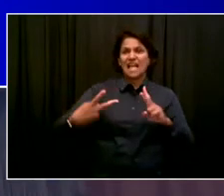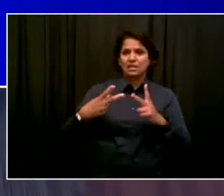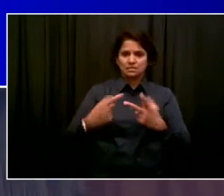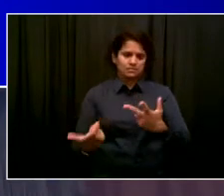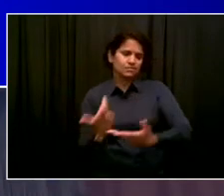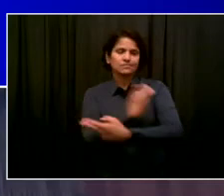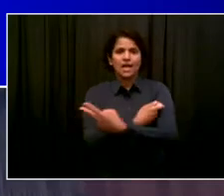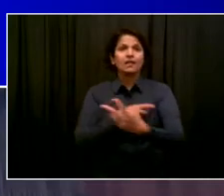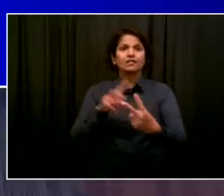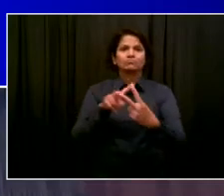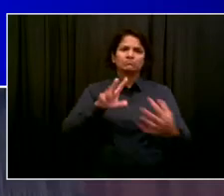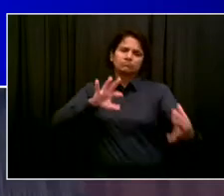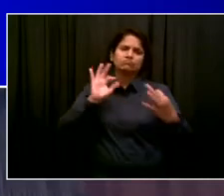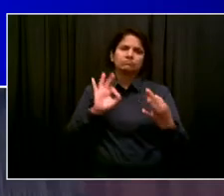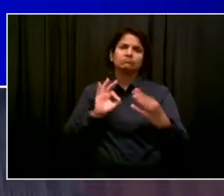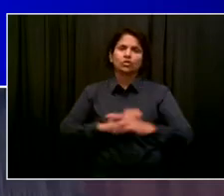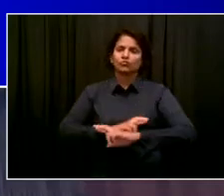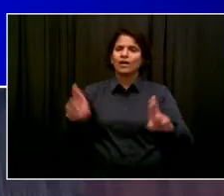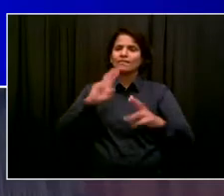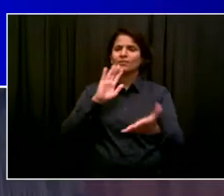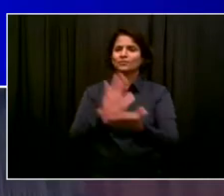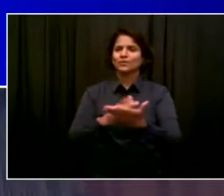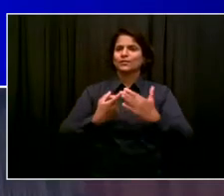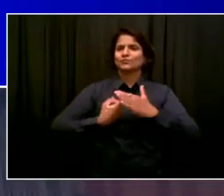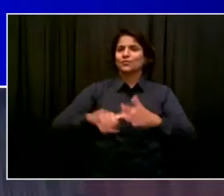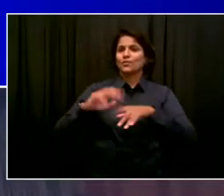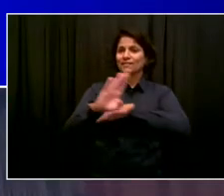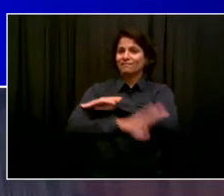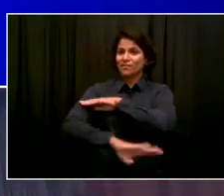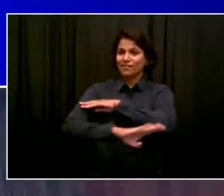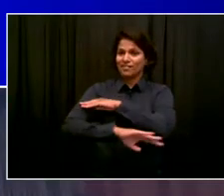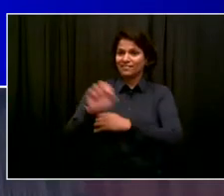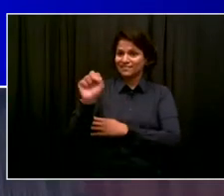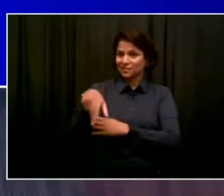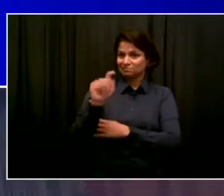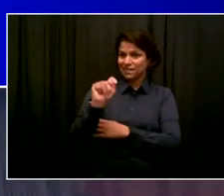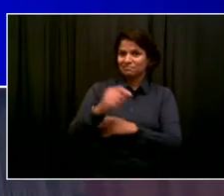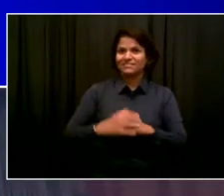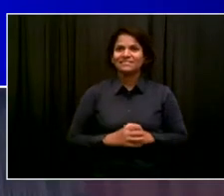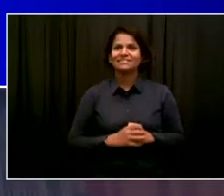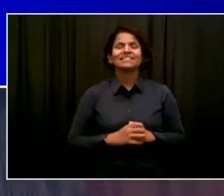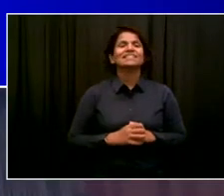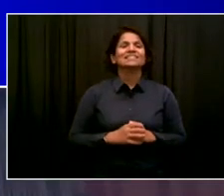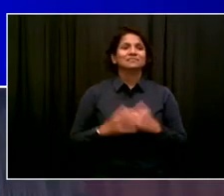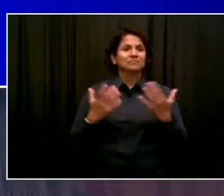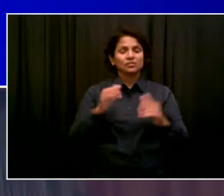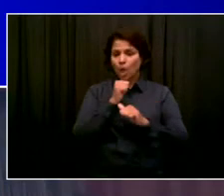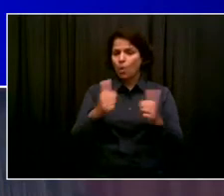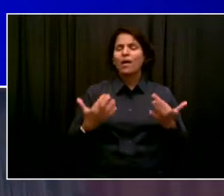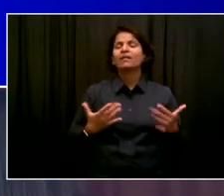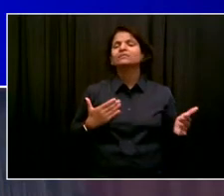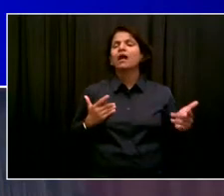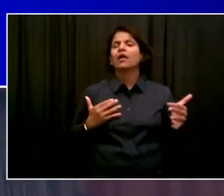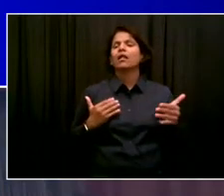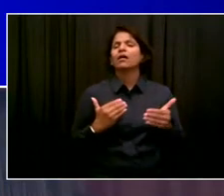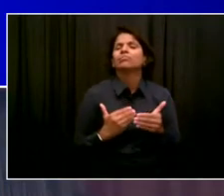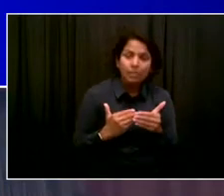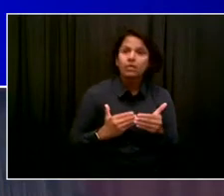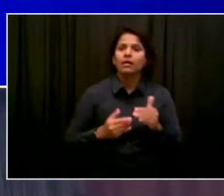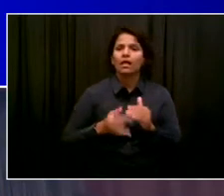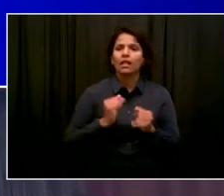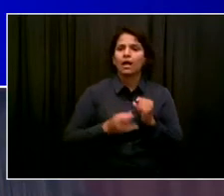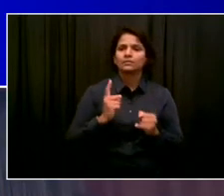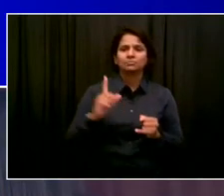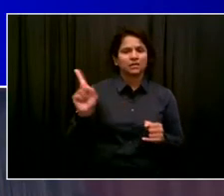to all parents, this is the best week. Go out there and get your kids vaccinated now if they haven't already. We told you about the fact that somewhere